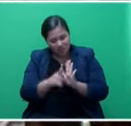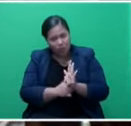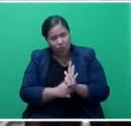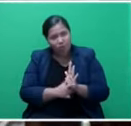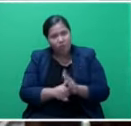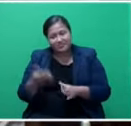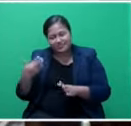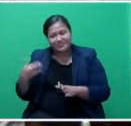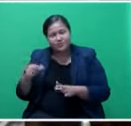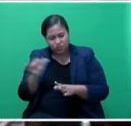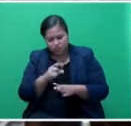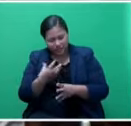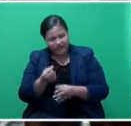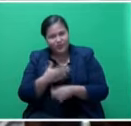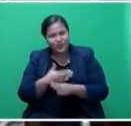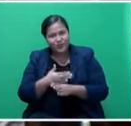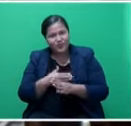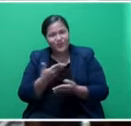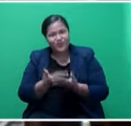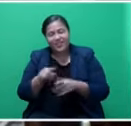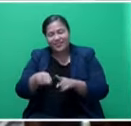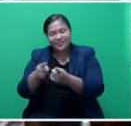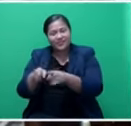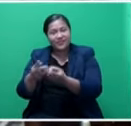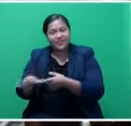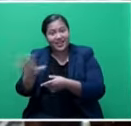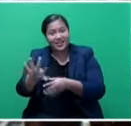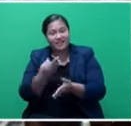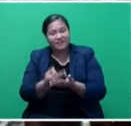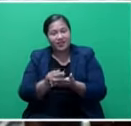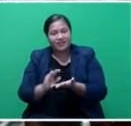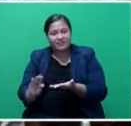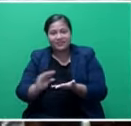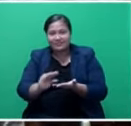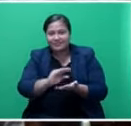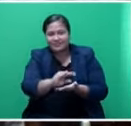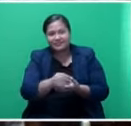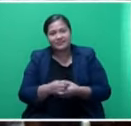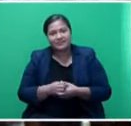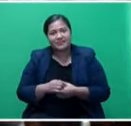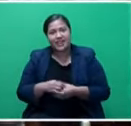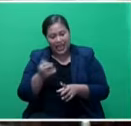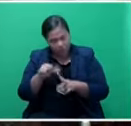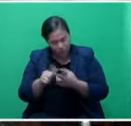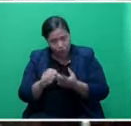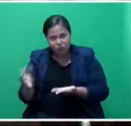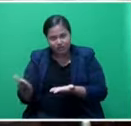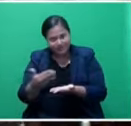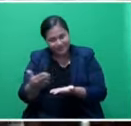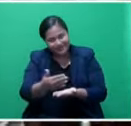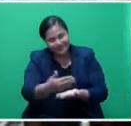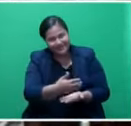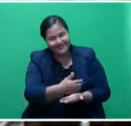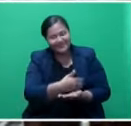to deal with this specific area of funds that have been disbursed and indeed for their ability to collect it. Similarly, they have those provisions